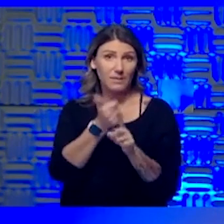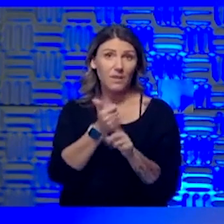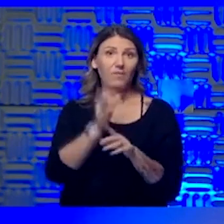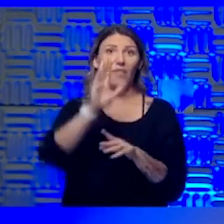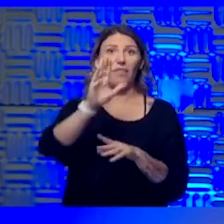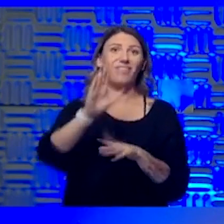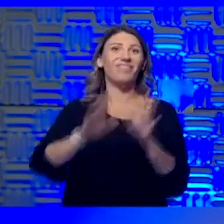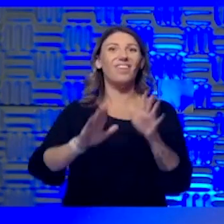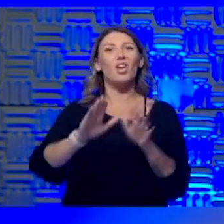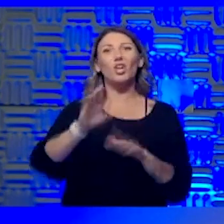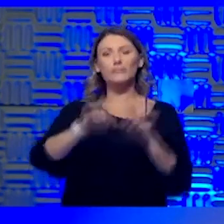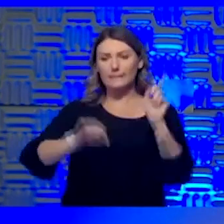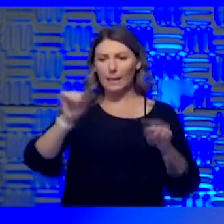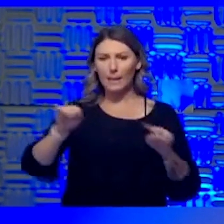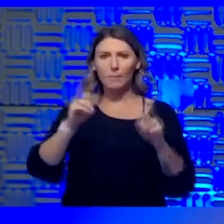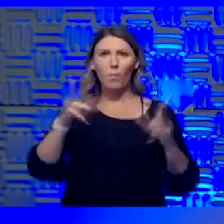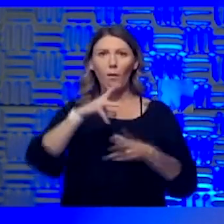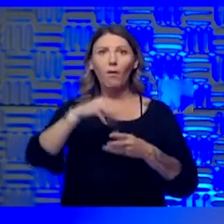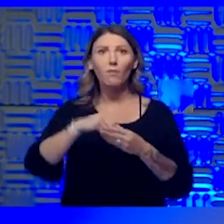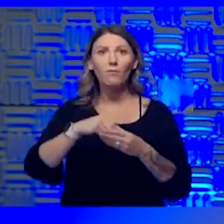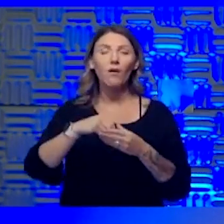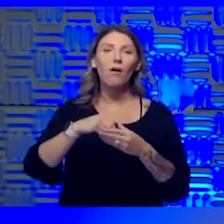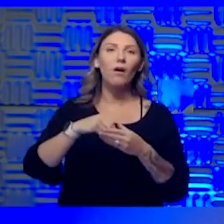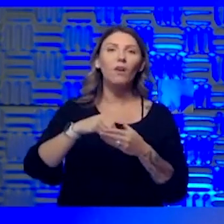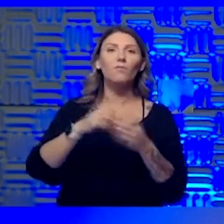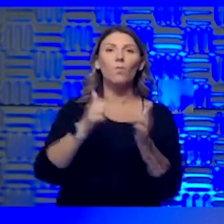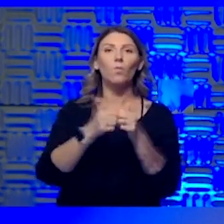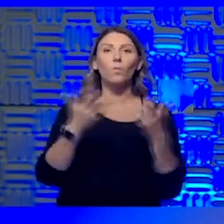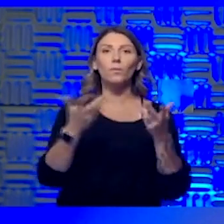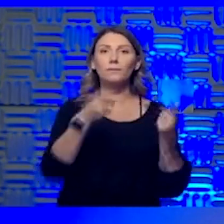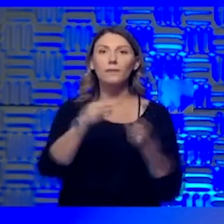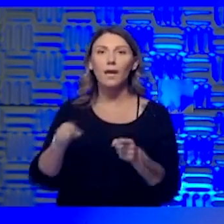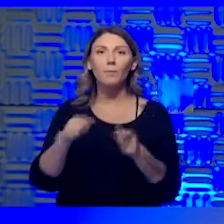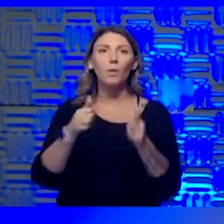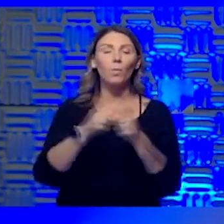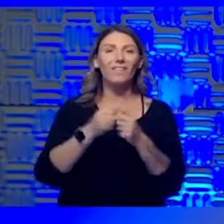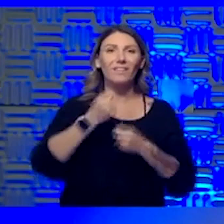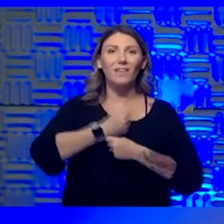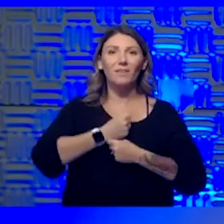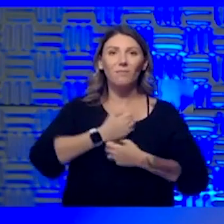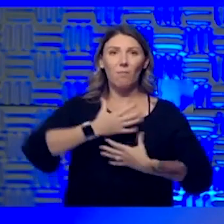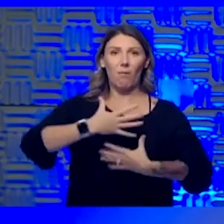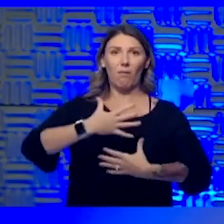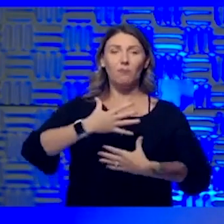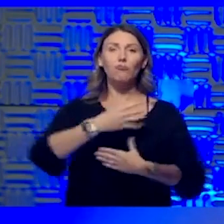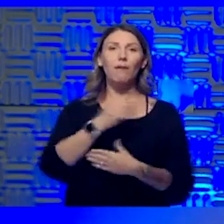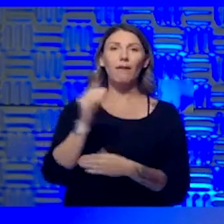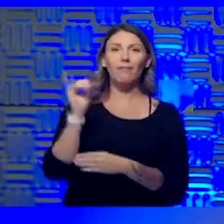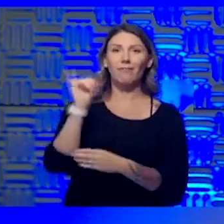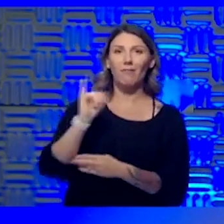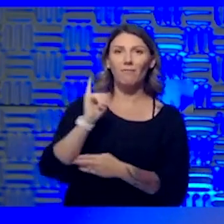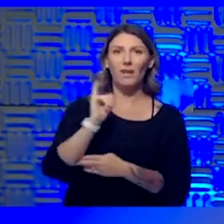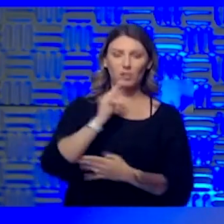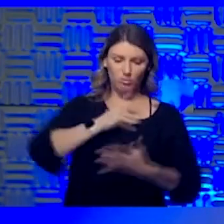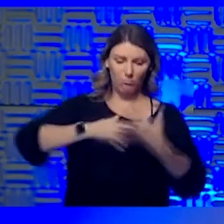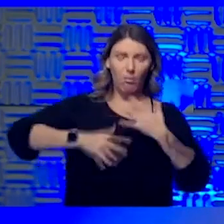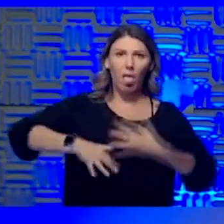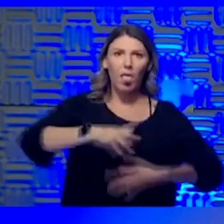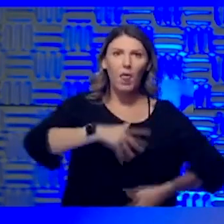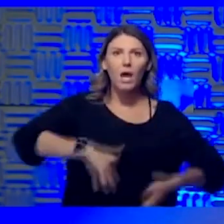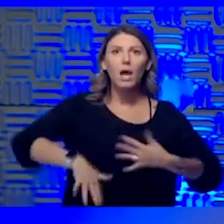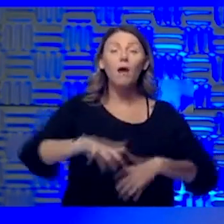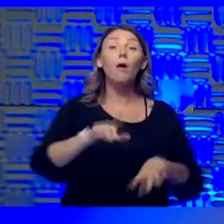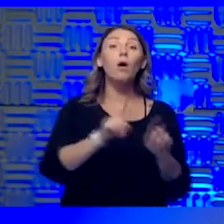We don't know all of those dynamics about what's going on with the inflammatory process with the infection. Second, it's our care team. Um,